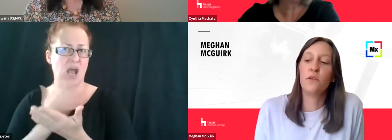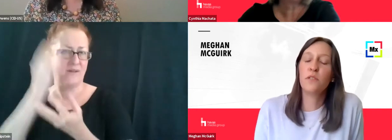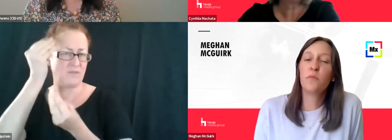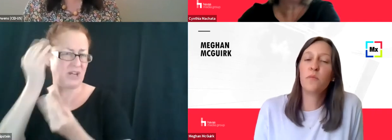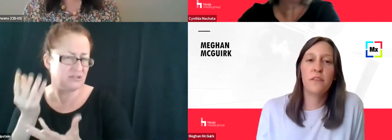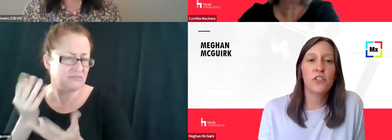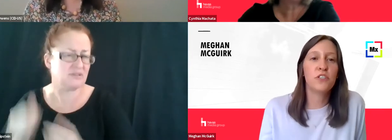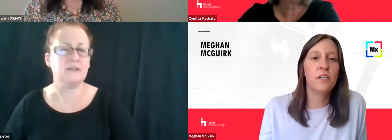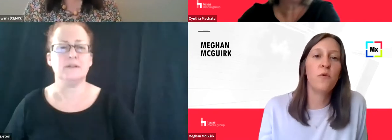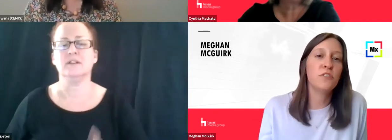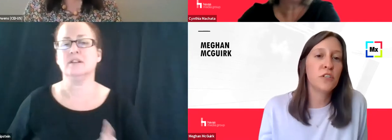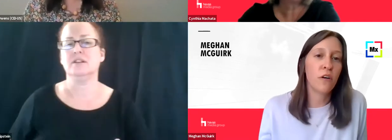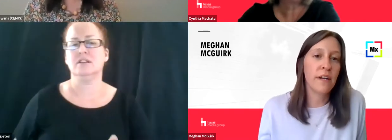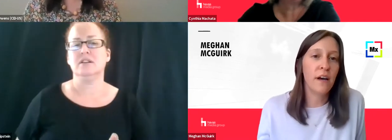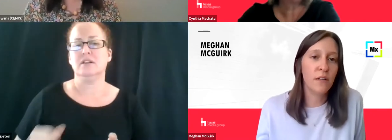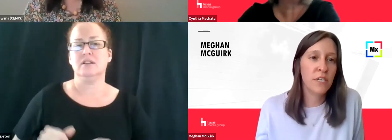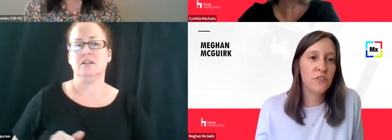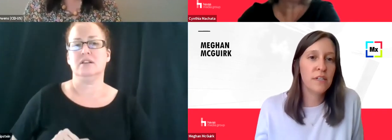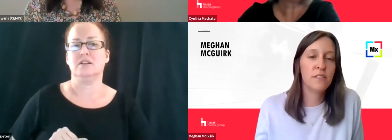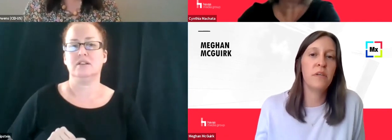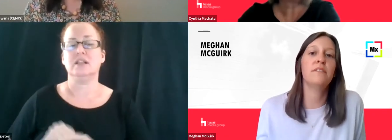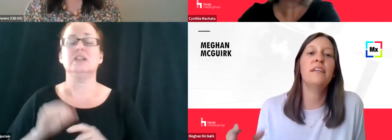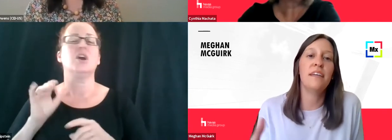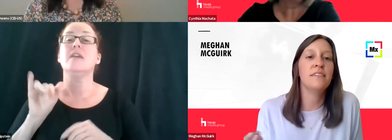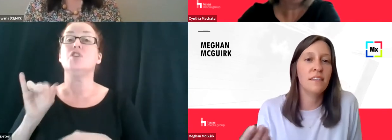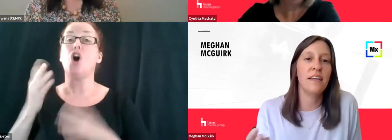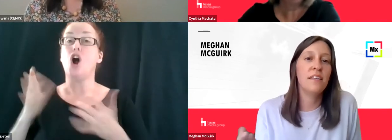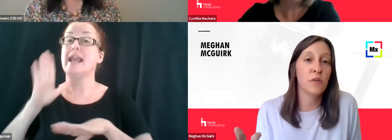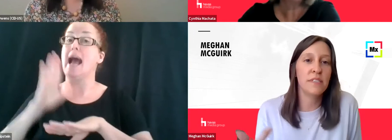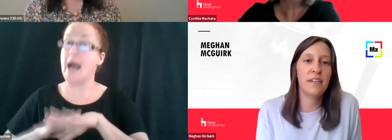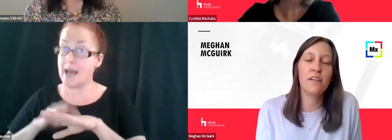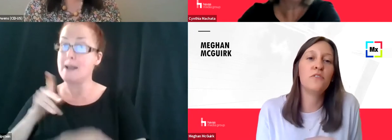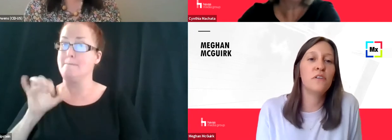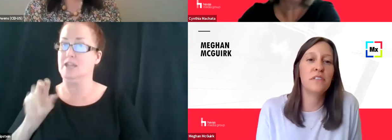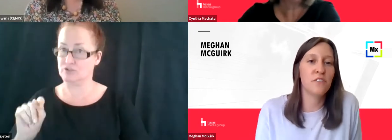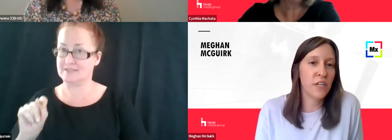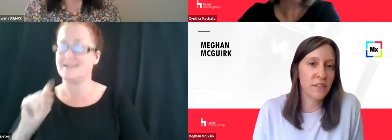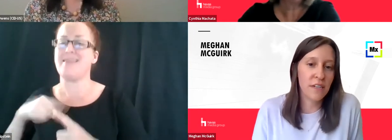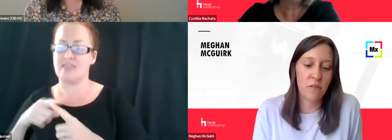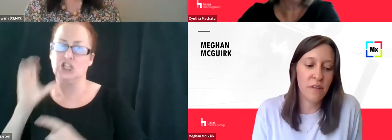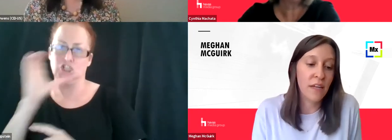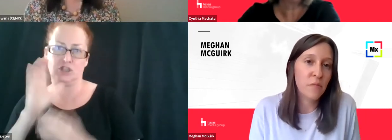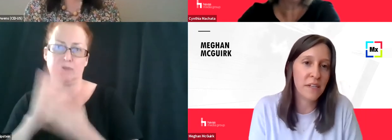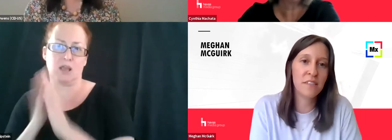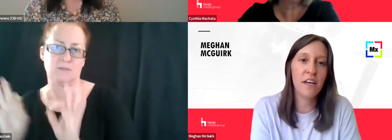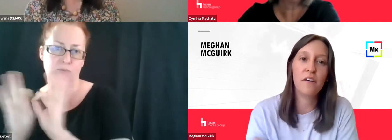So it's more about the searching once you're already on Pinterest, because then they can see like keyword data. Google doesn't share their data with anybody. So,